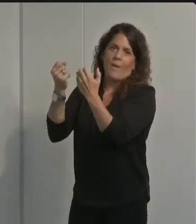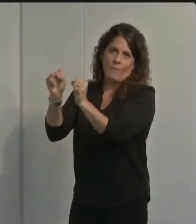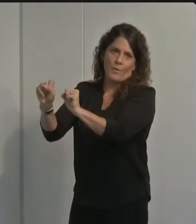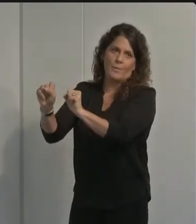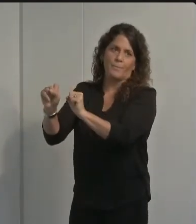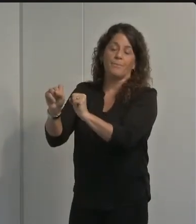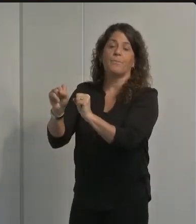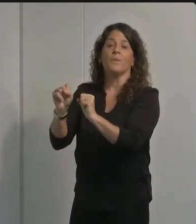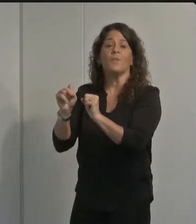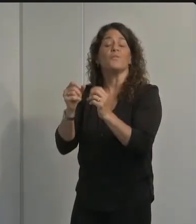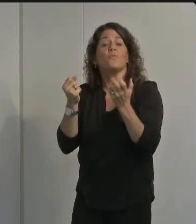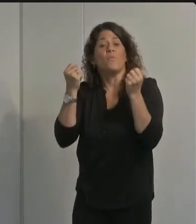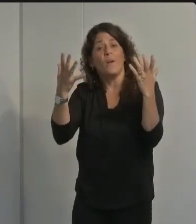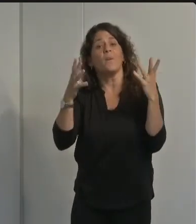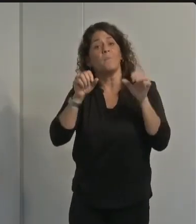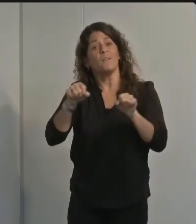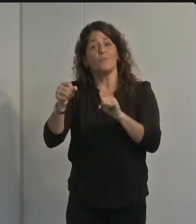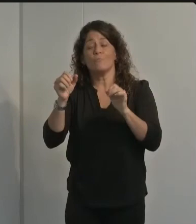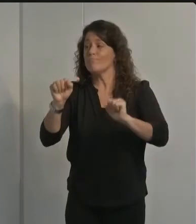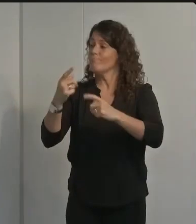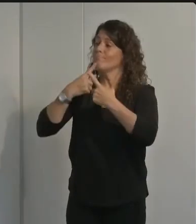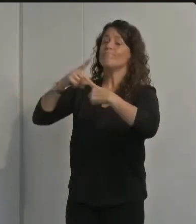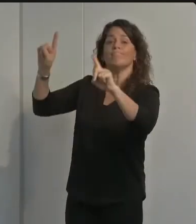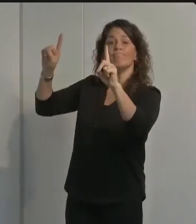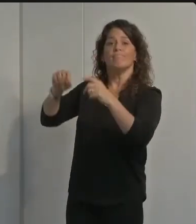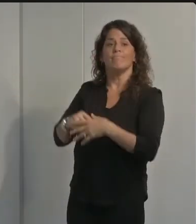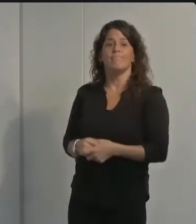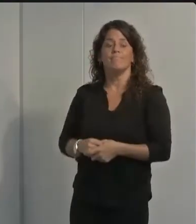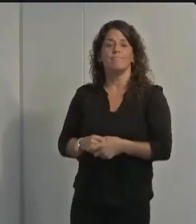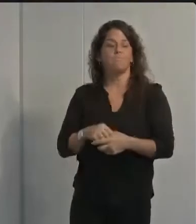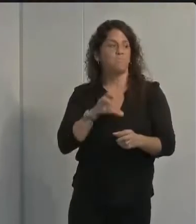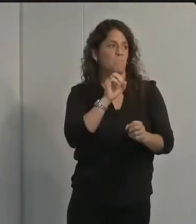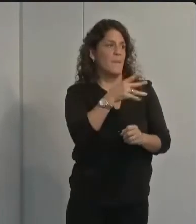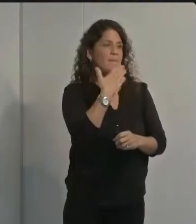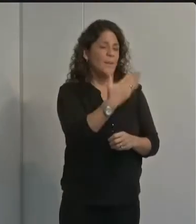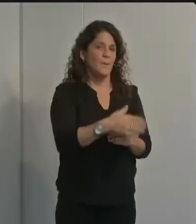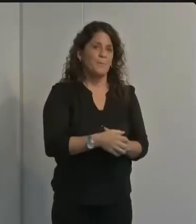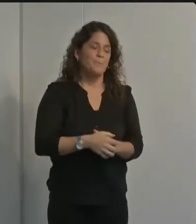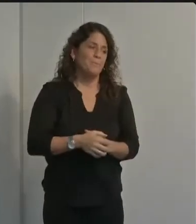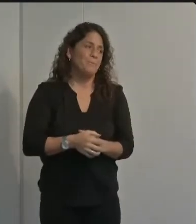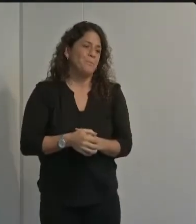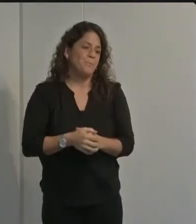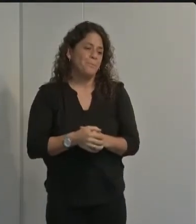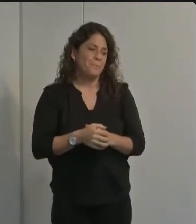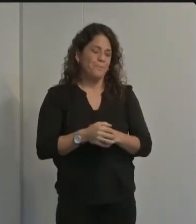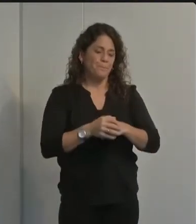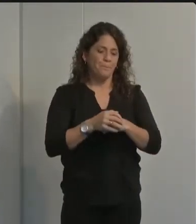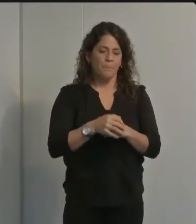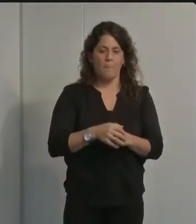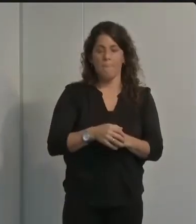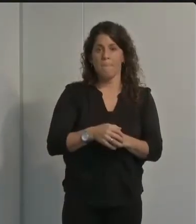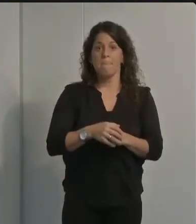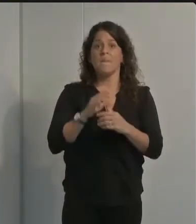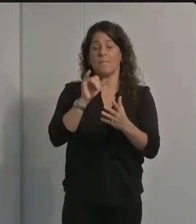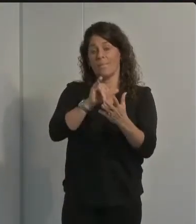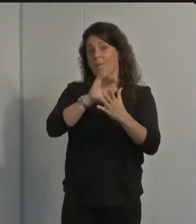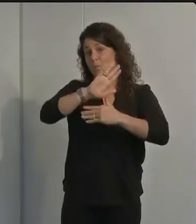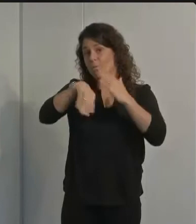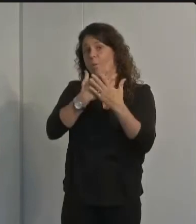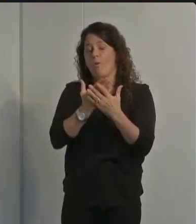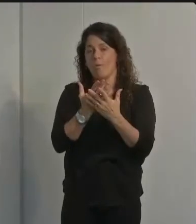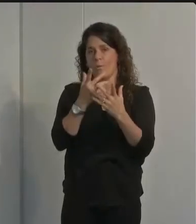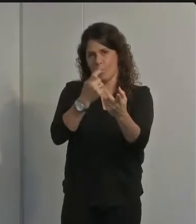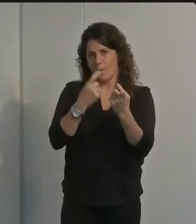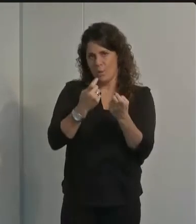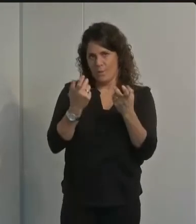potential for success all right thank you very much thank you tom thank you tom and that concludes our question and